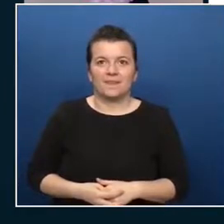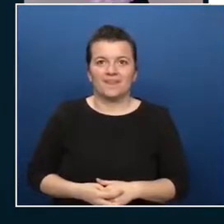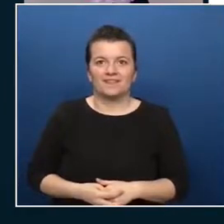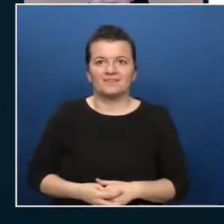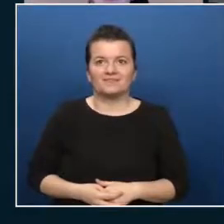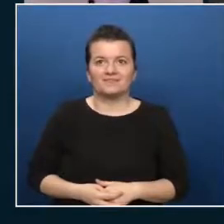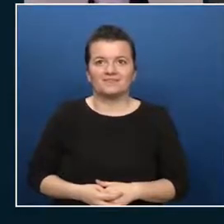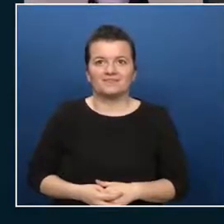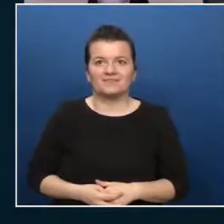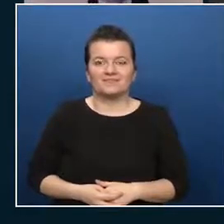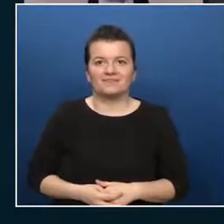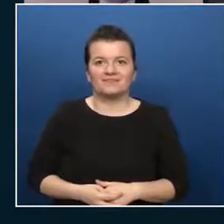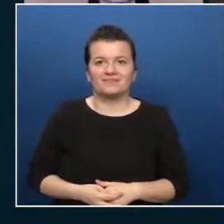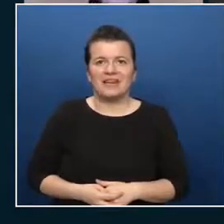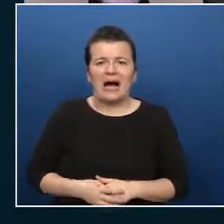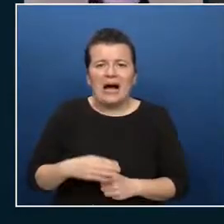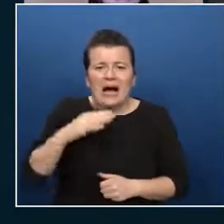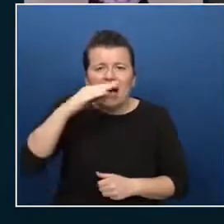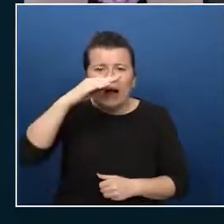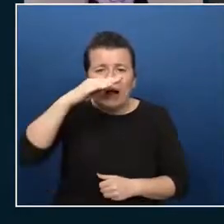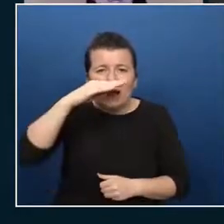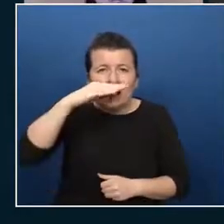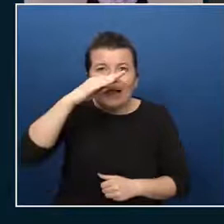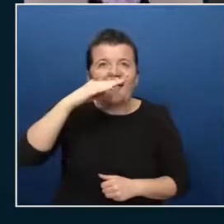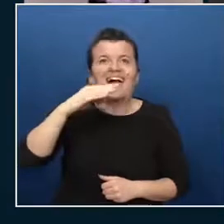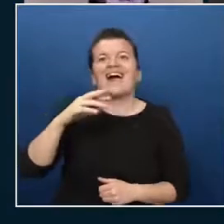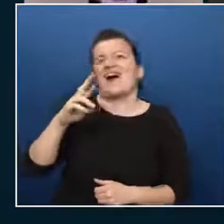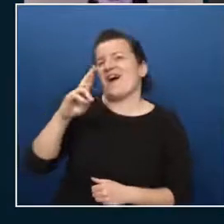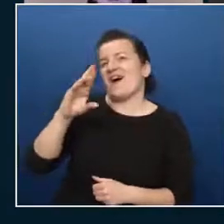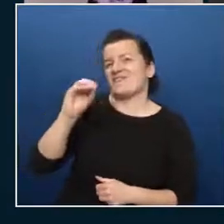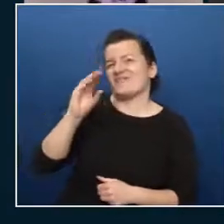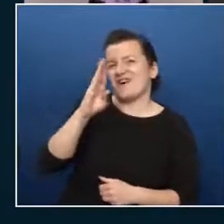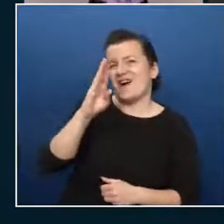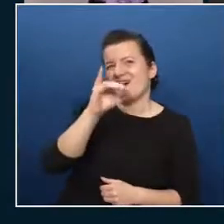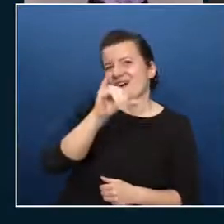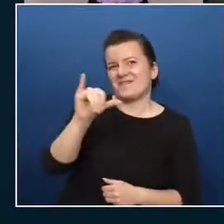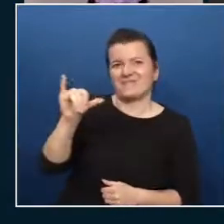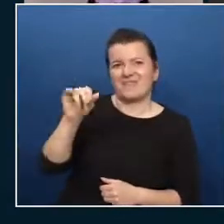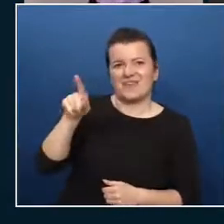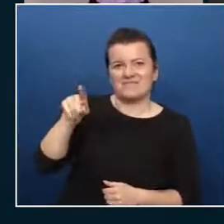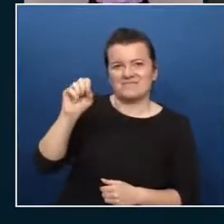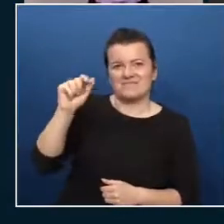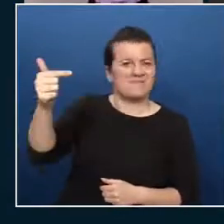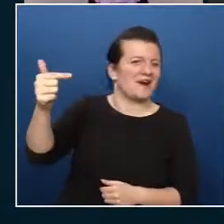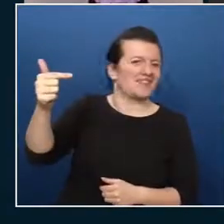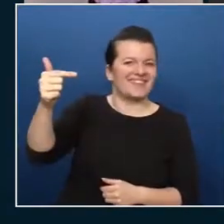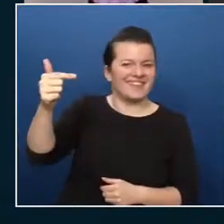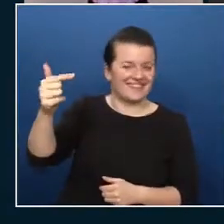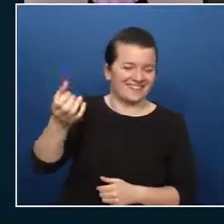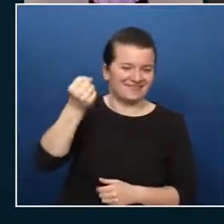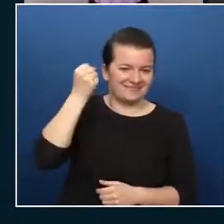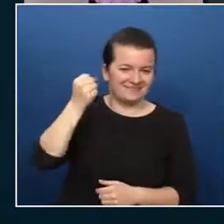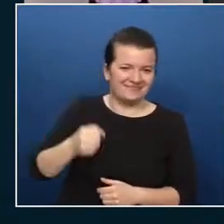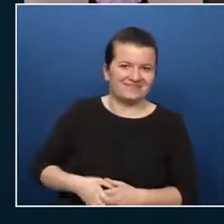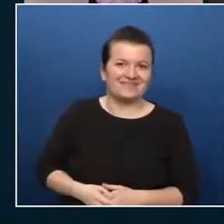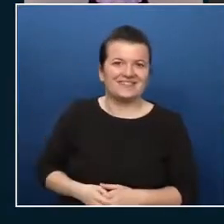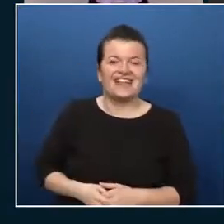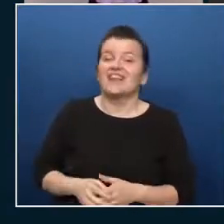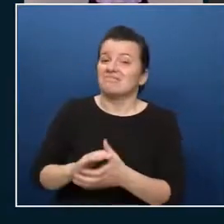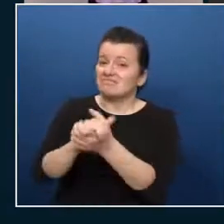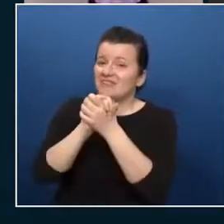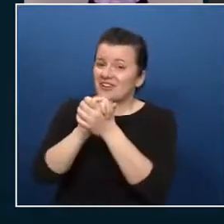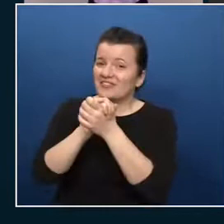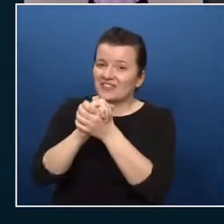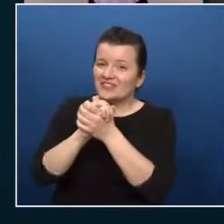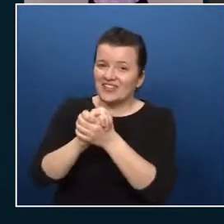well that's really close but it's turns out to be Robbie in the end so Robbie congratulations we